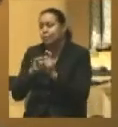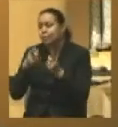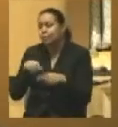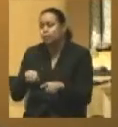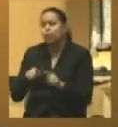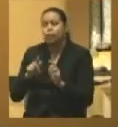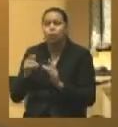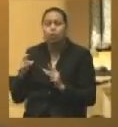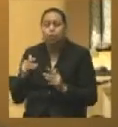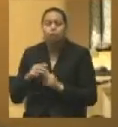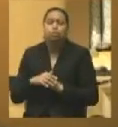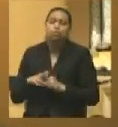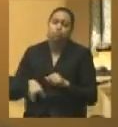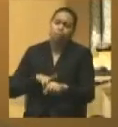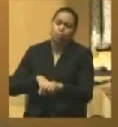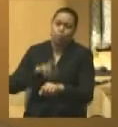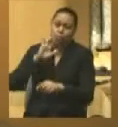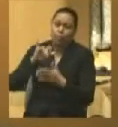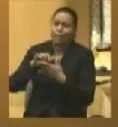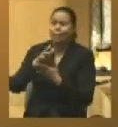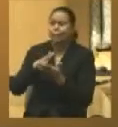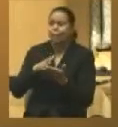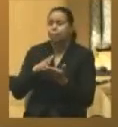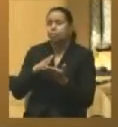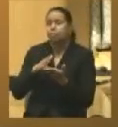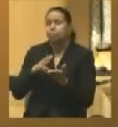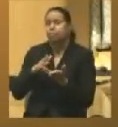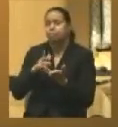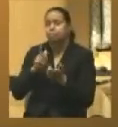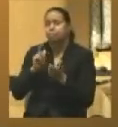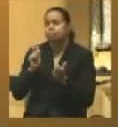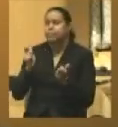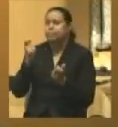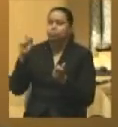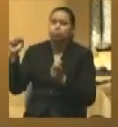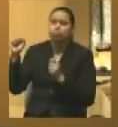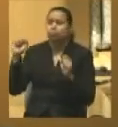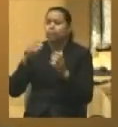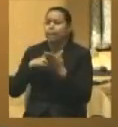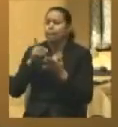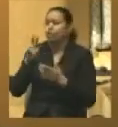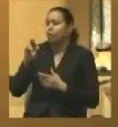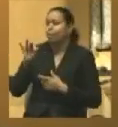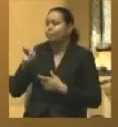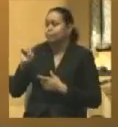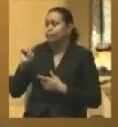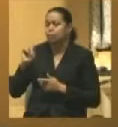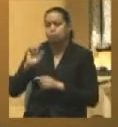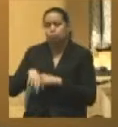War. And, of course, we know there were substantial draft riots, particularly amongst the Irish and the New York.